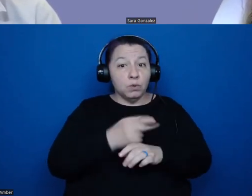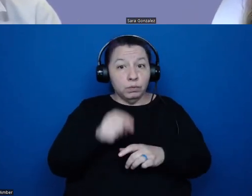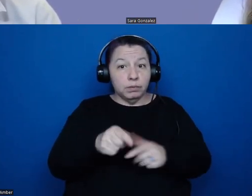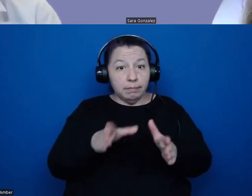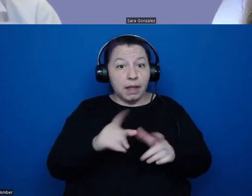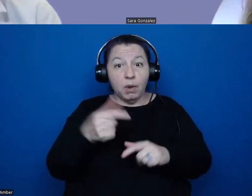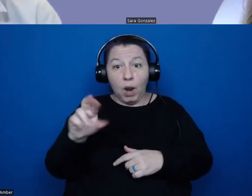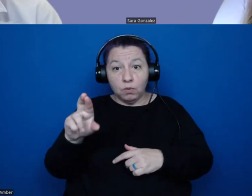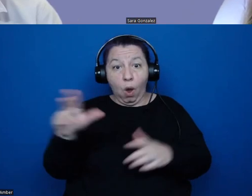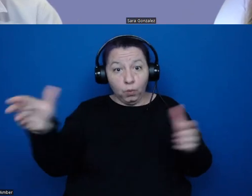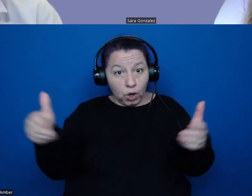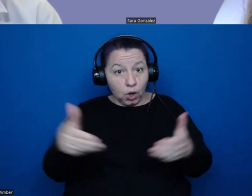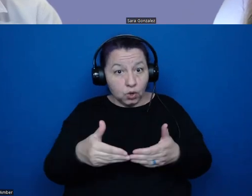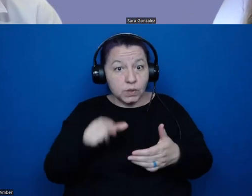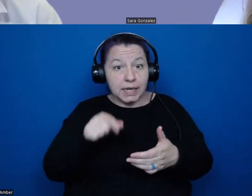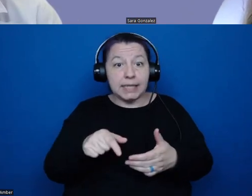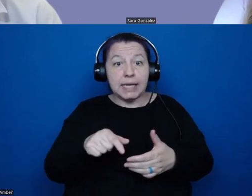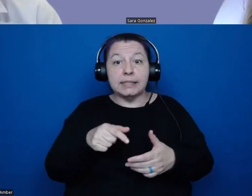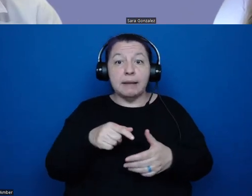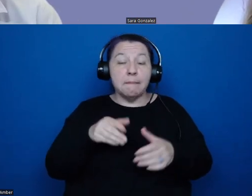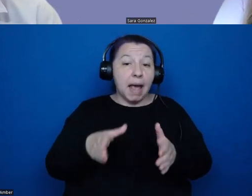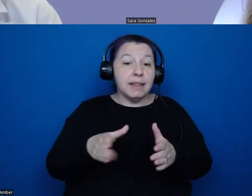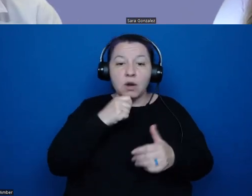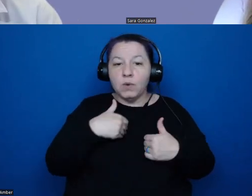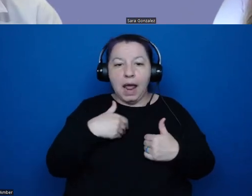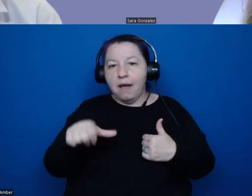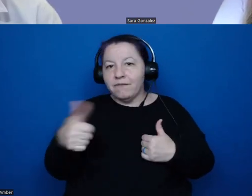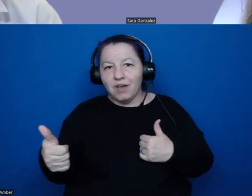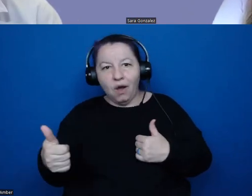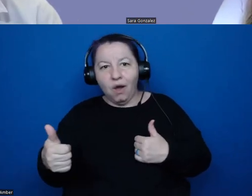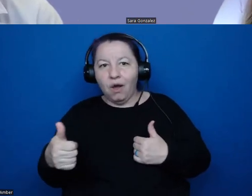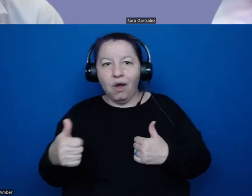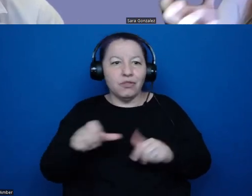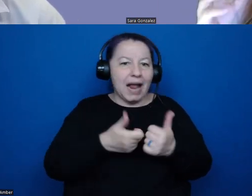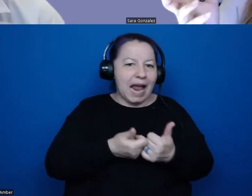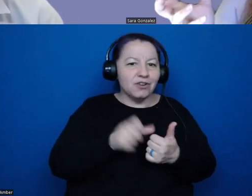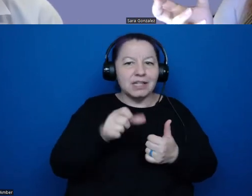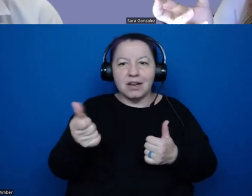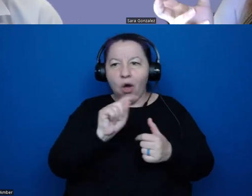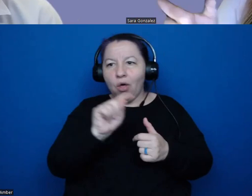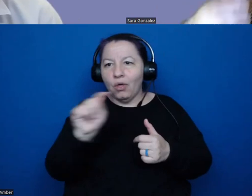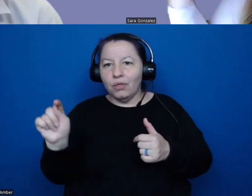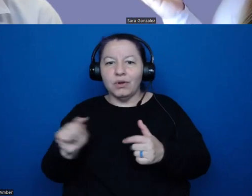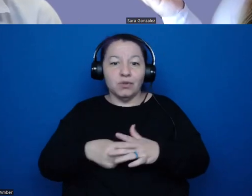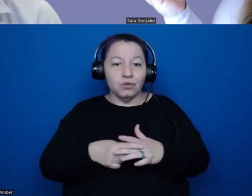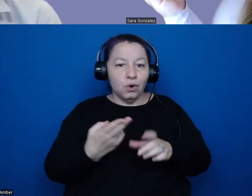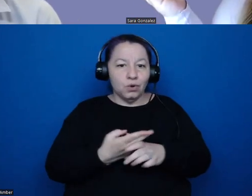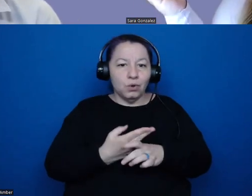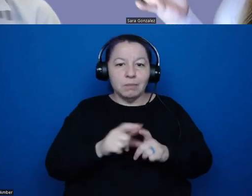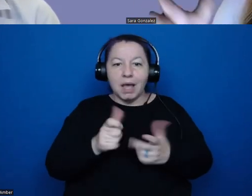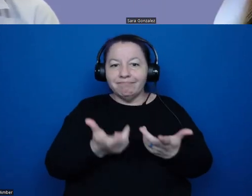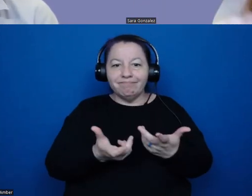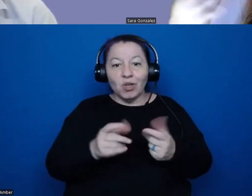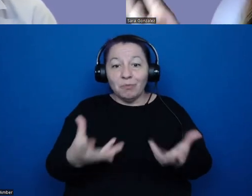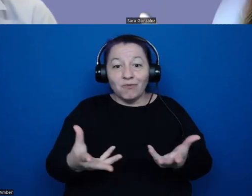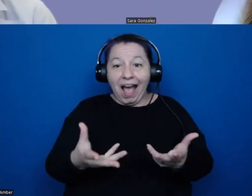it. And I don't have on hand the other TIPOs and other agencies that have started to do it. kind of, you don't necessarily, you give these presentations,